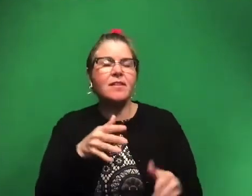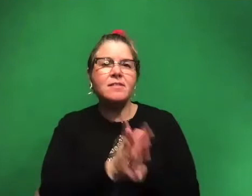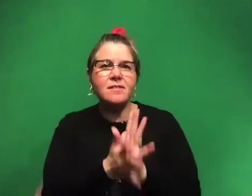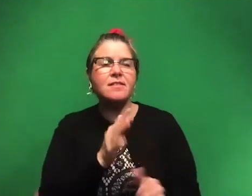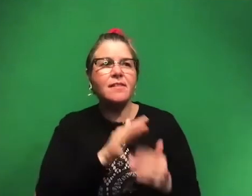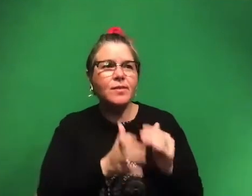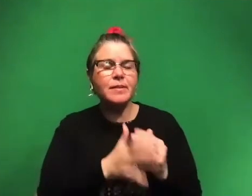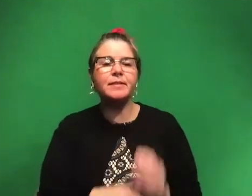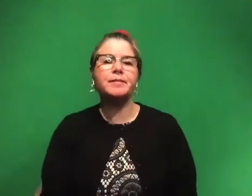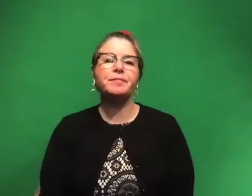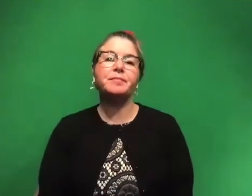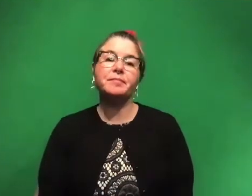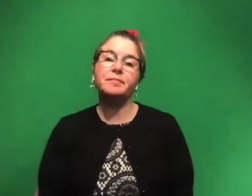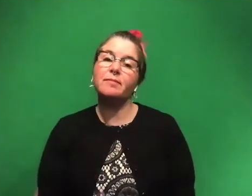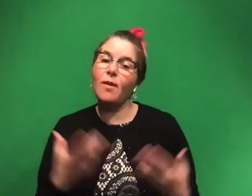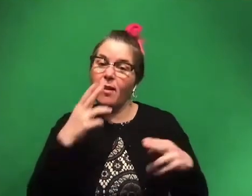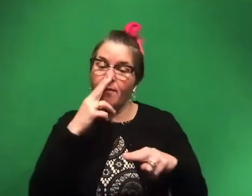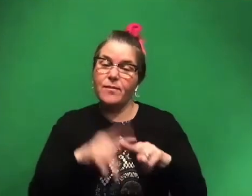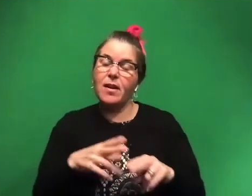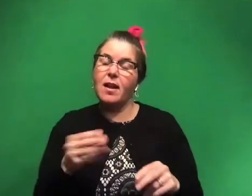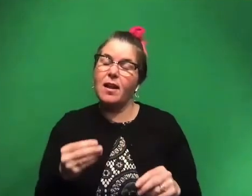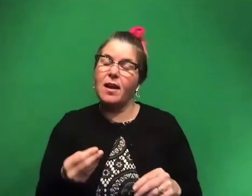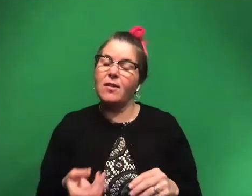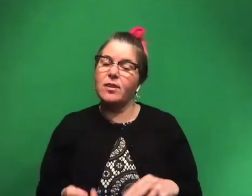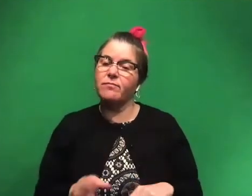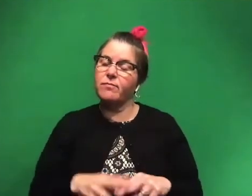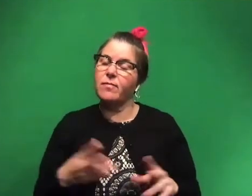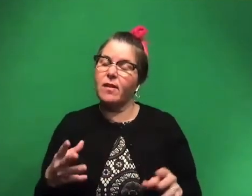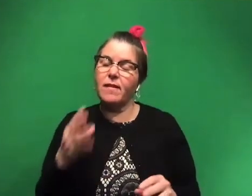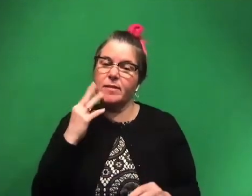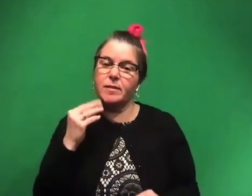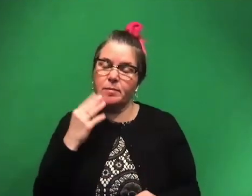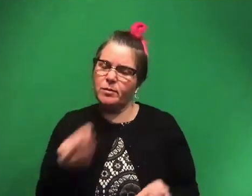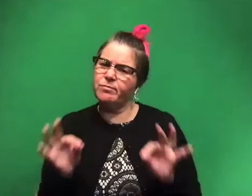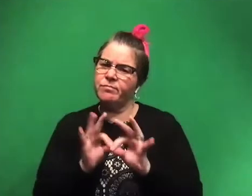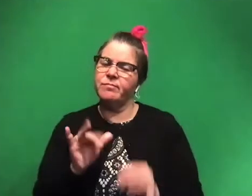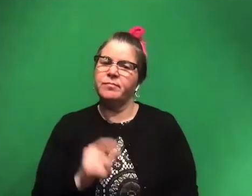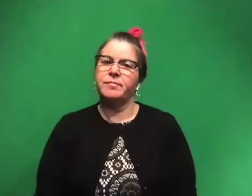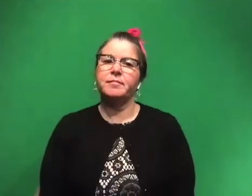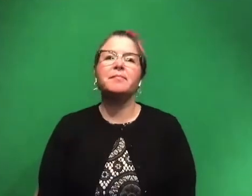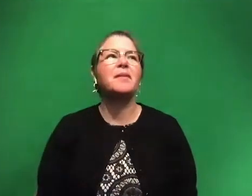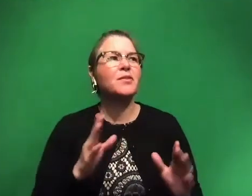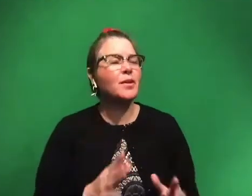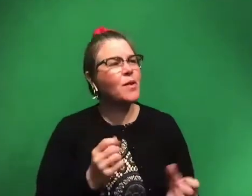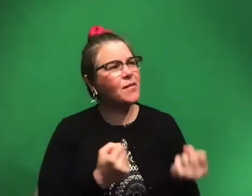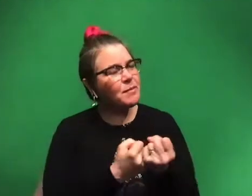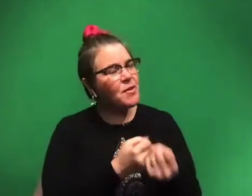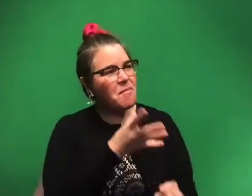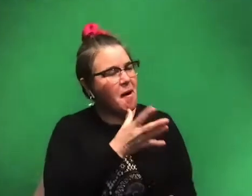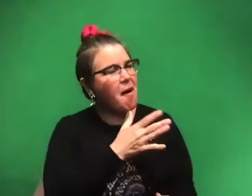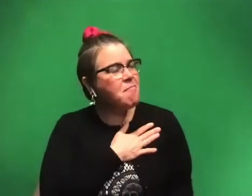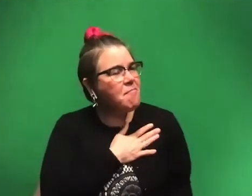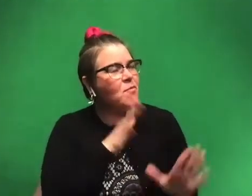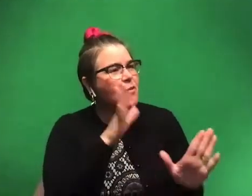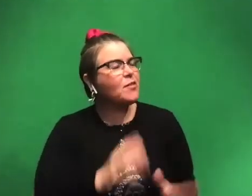weekend, but it was a lot of fun. And I gained a lot of experience and it's so worth it. That's great. What a supportive mom. That's wonderful.